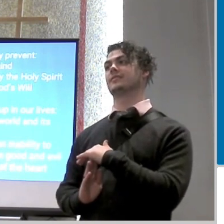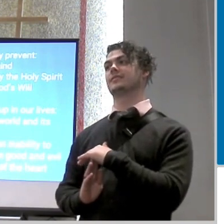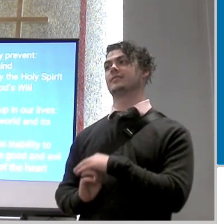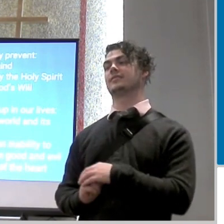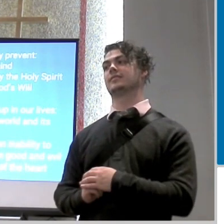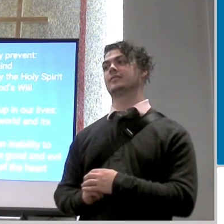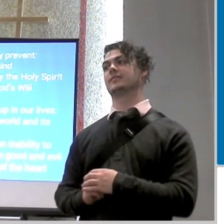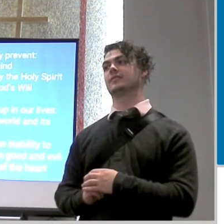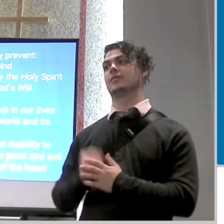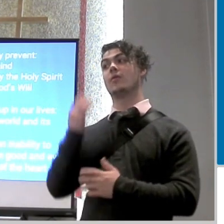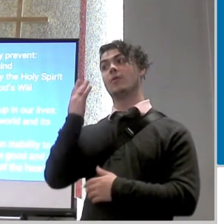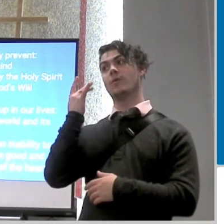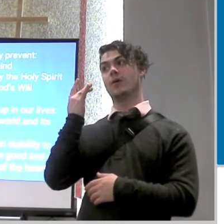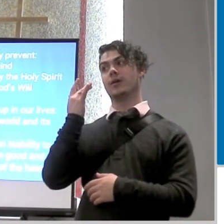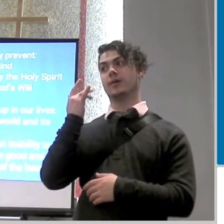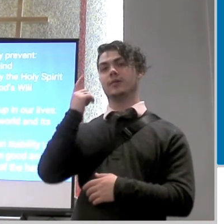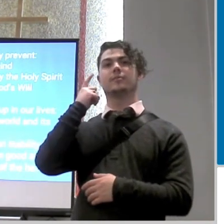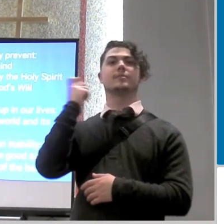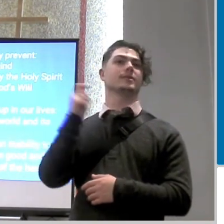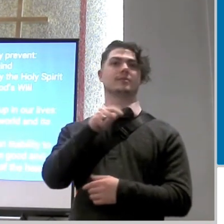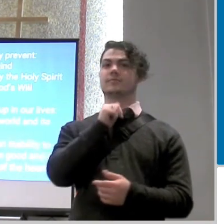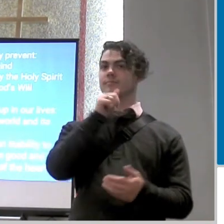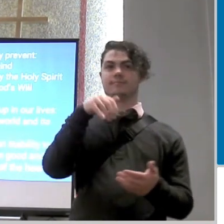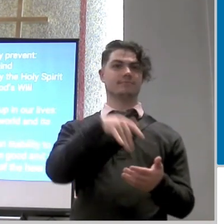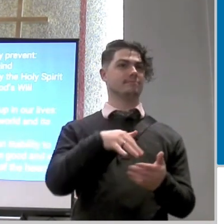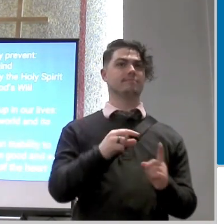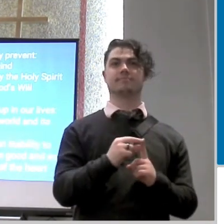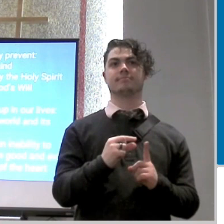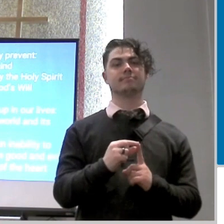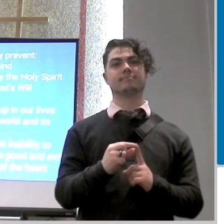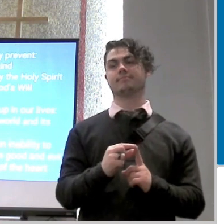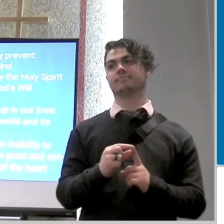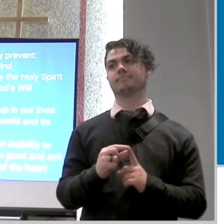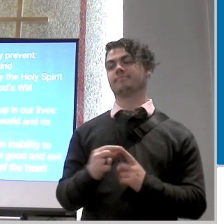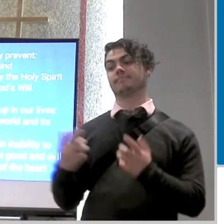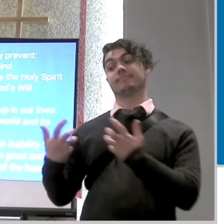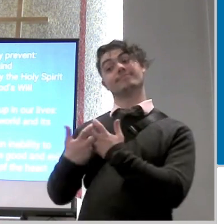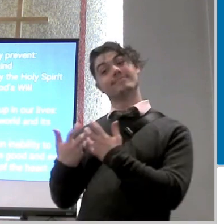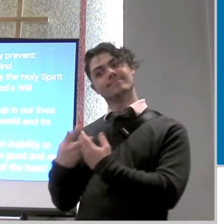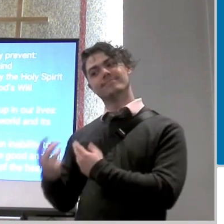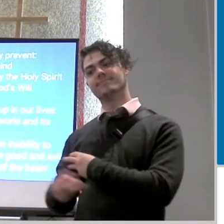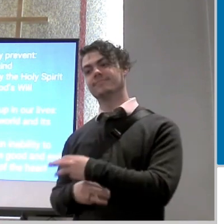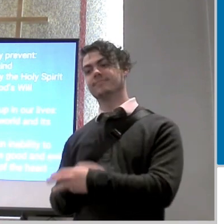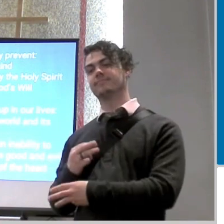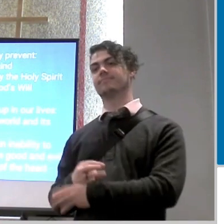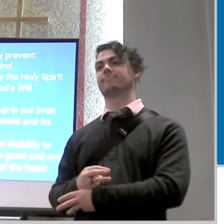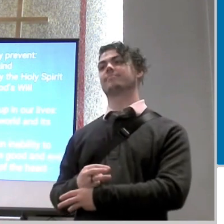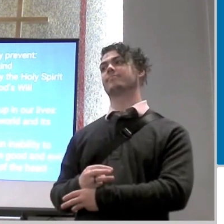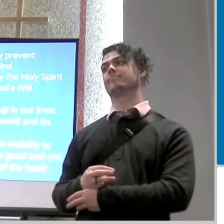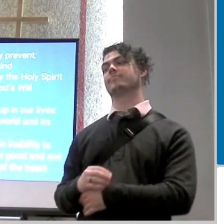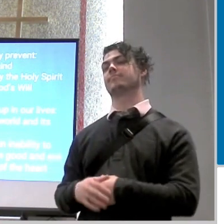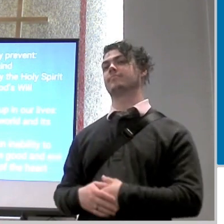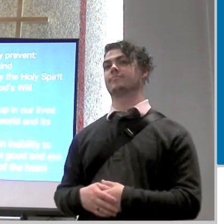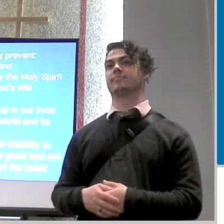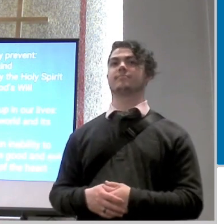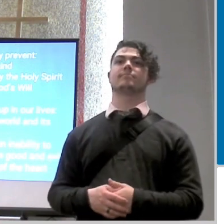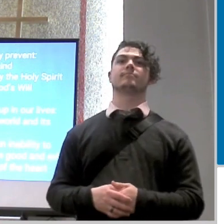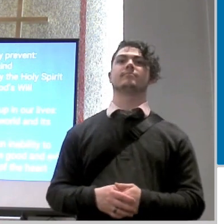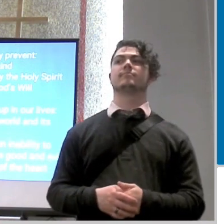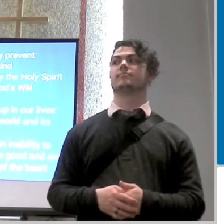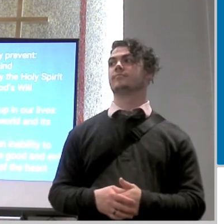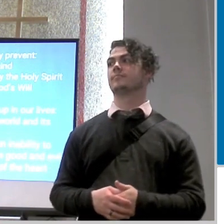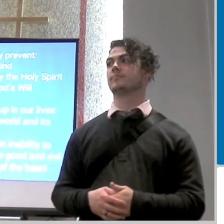why is that because i have an enemy in my mind right because i'm conforming to the world because i know a couple of people who do that same thing